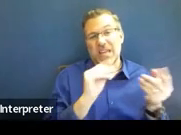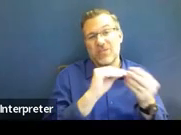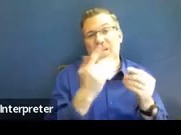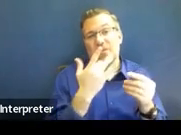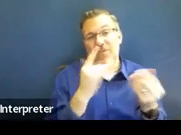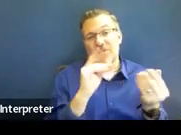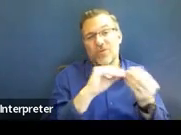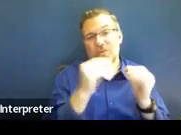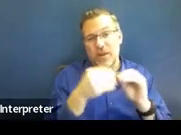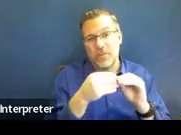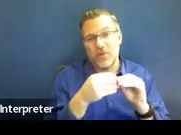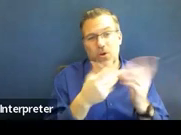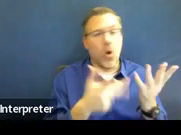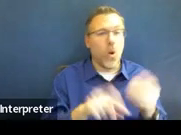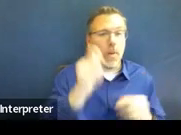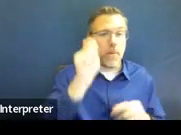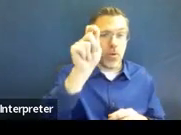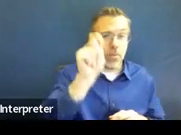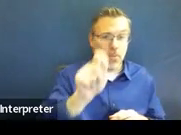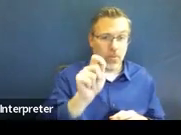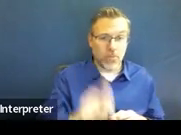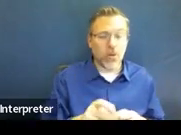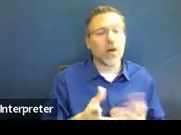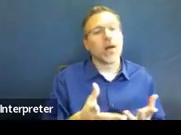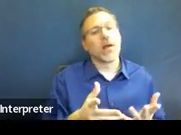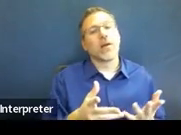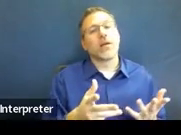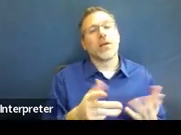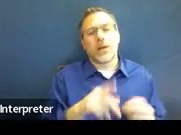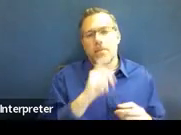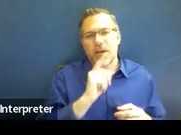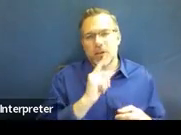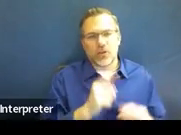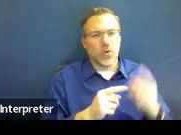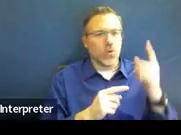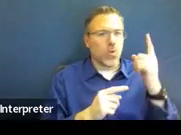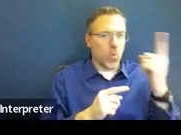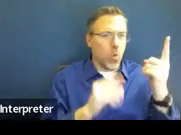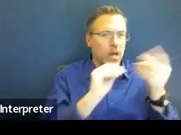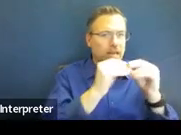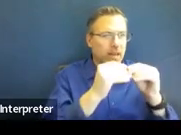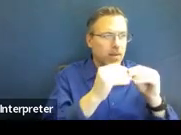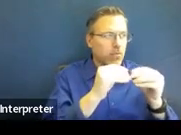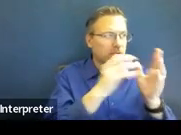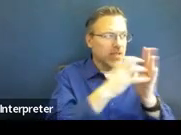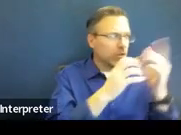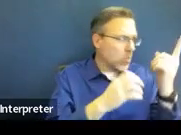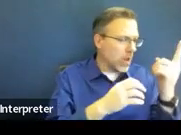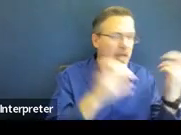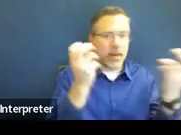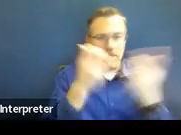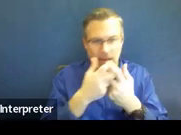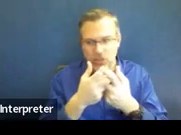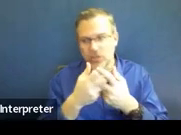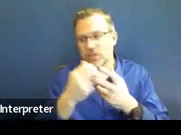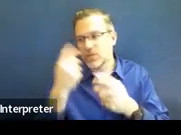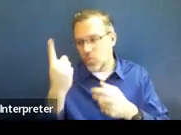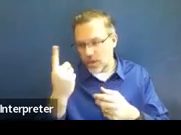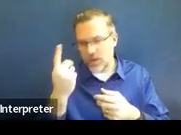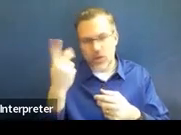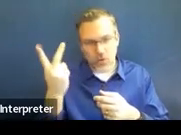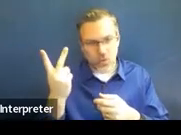bullet it because I like to make sure that one number in number one matches the other number in number two, but that's just me.